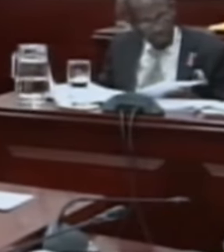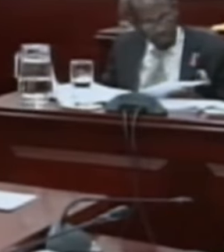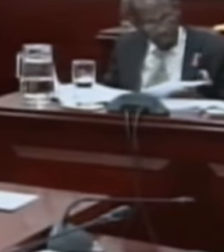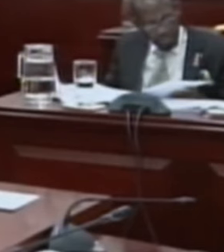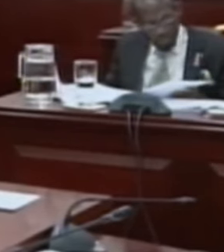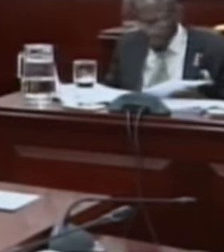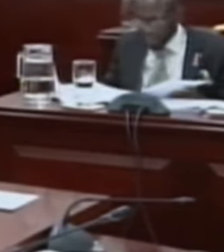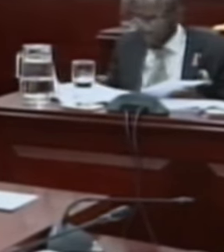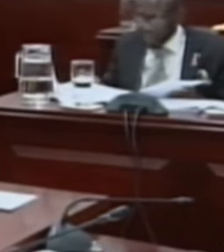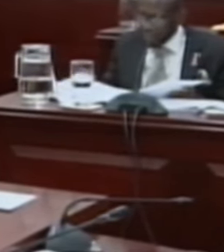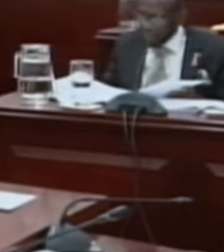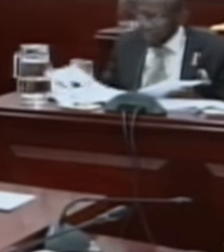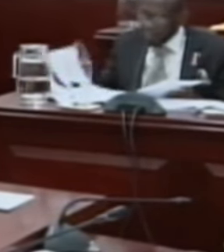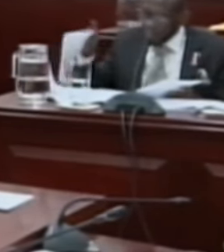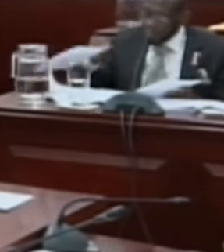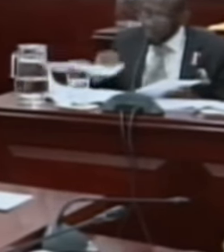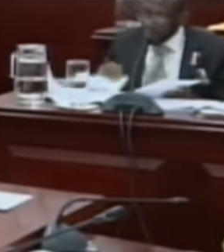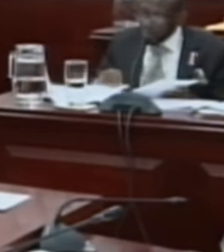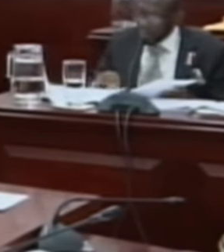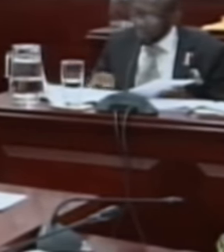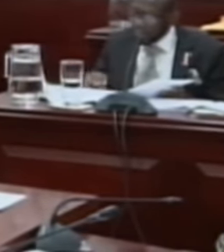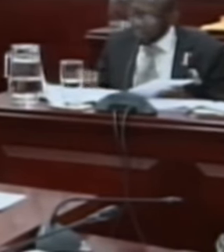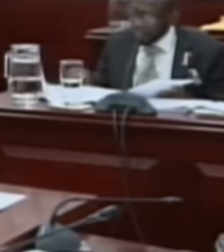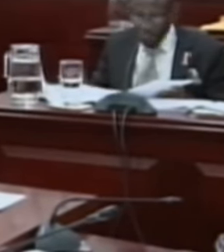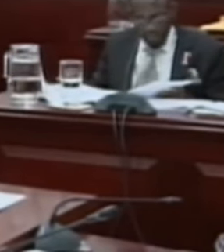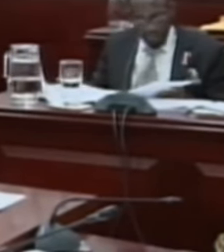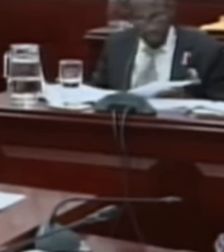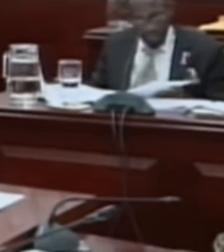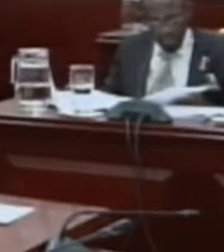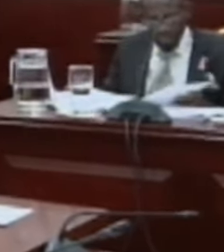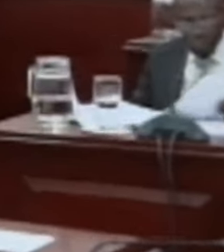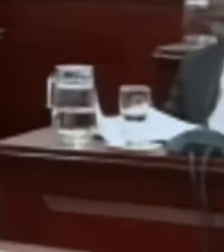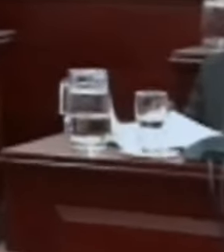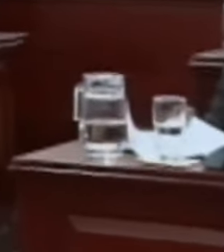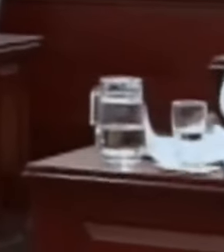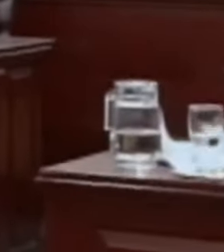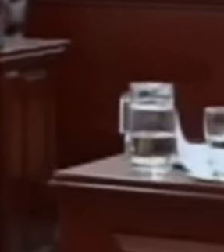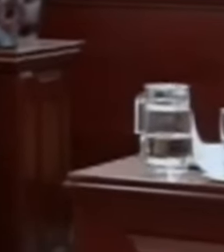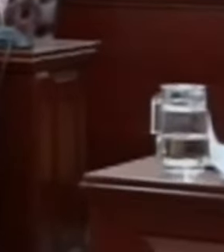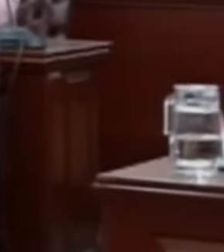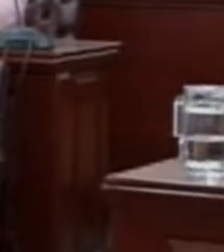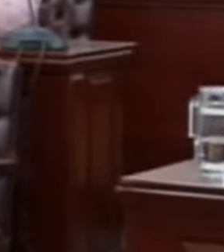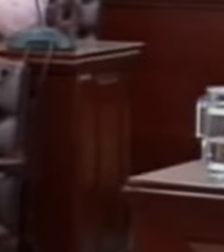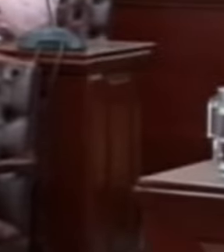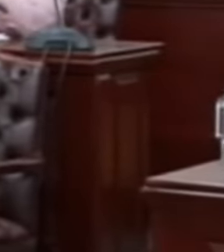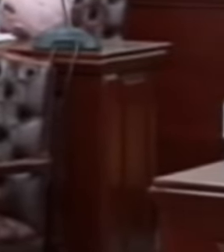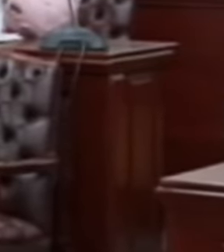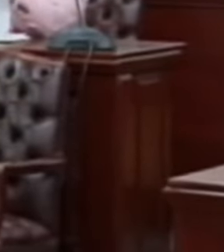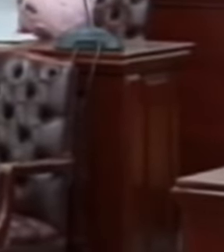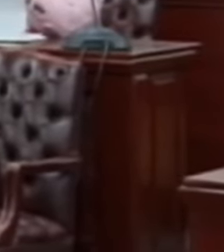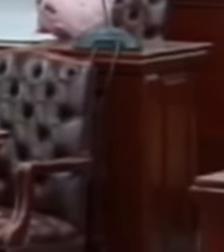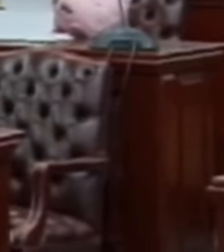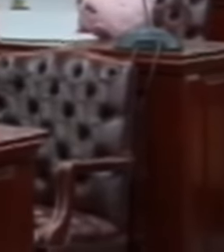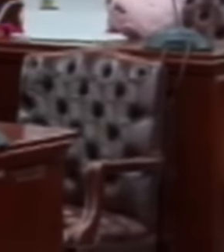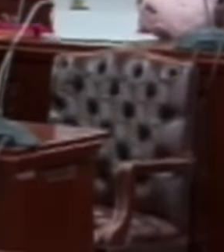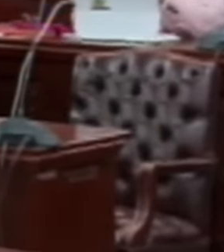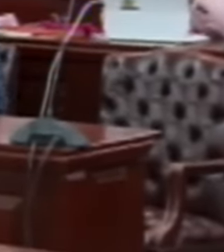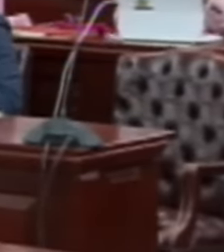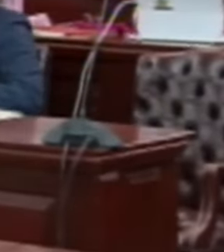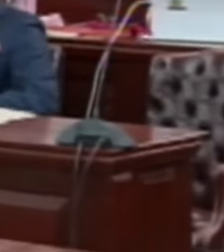Honorable Speaker I rise to move a motion to have this house adjourn signed 9 is there a seconder